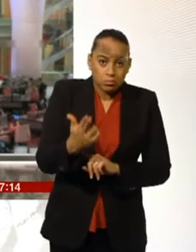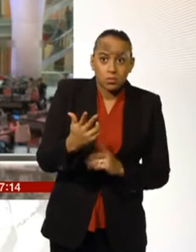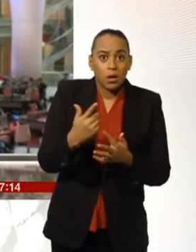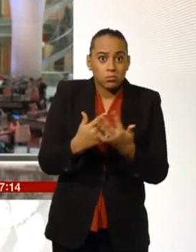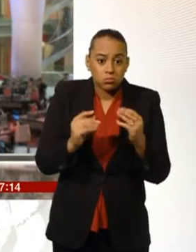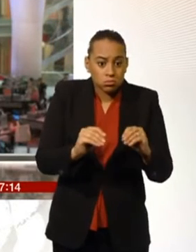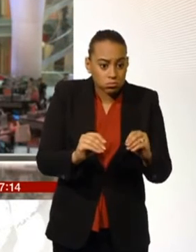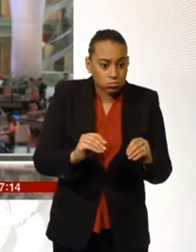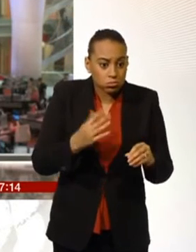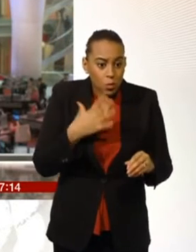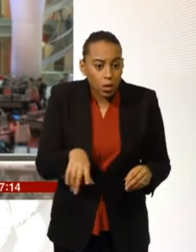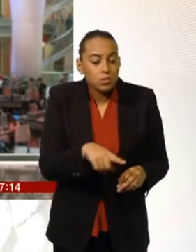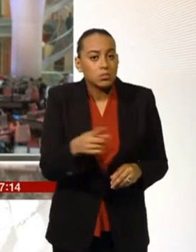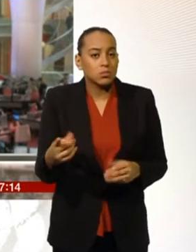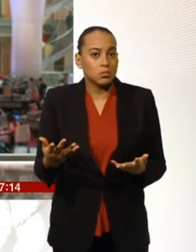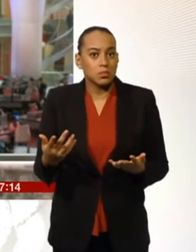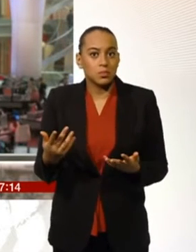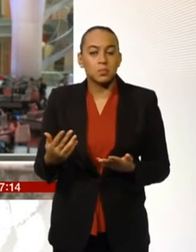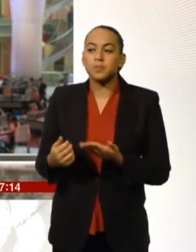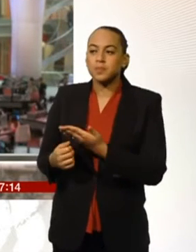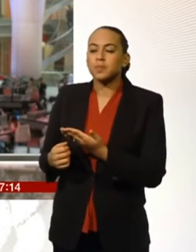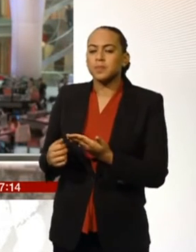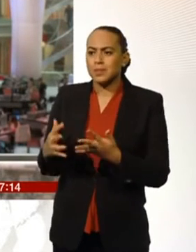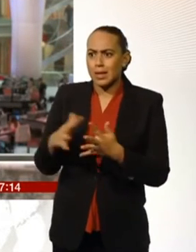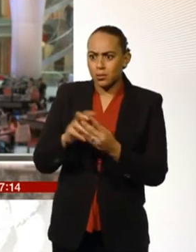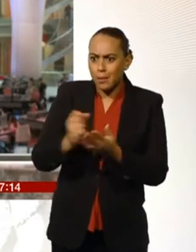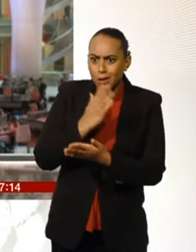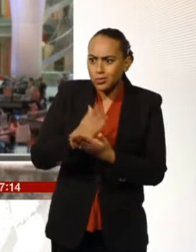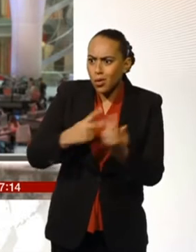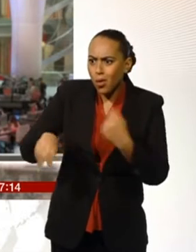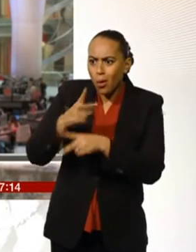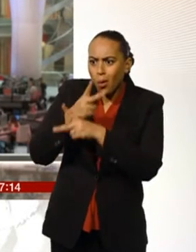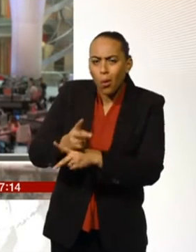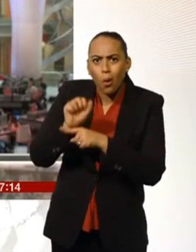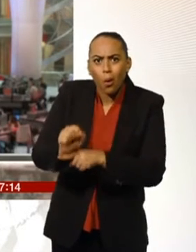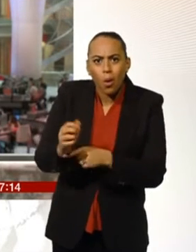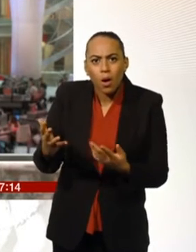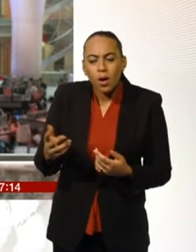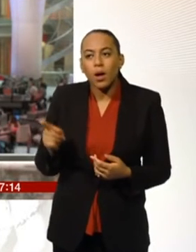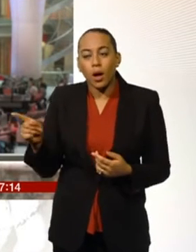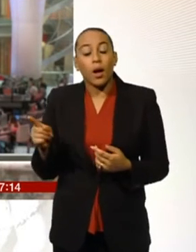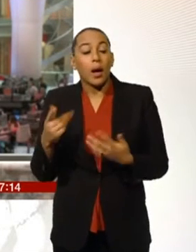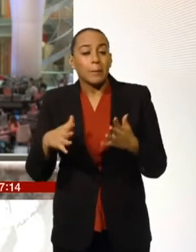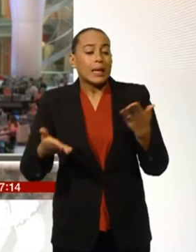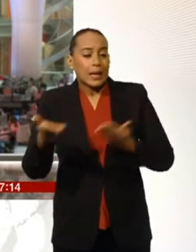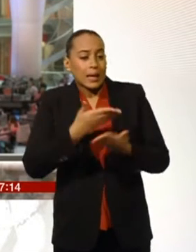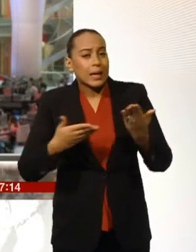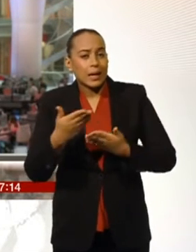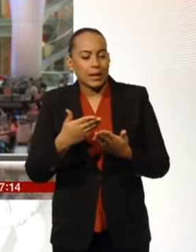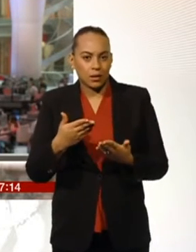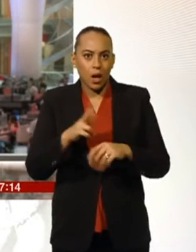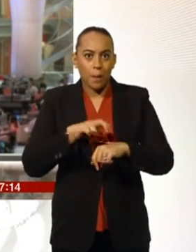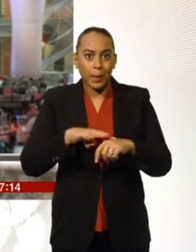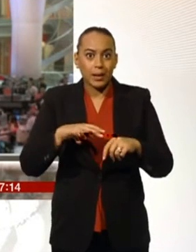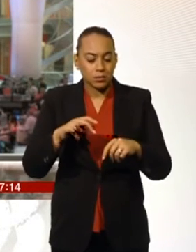heard the Prime Minister recently make comments around firearms officers being protected by law. We need to recognise that and